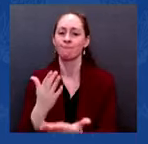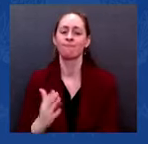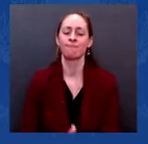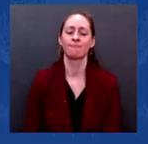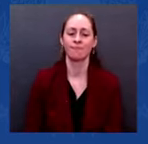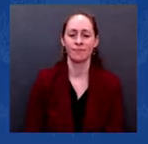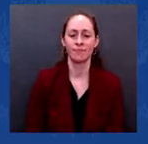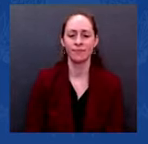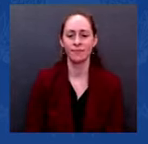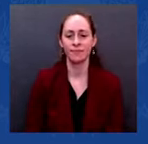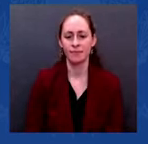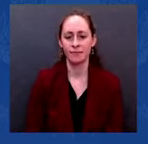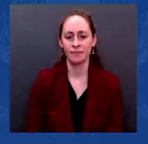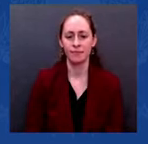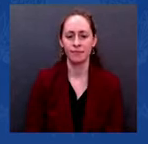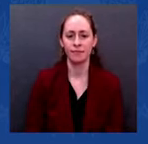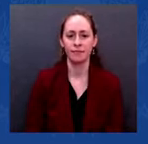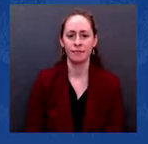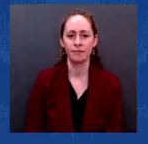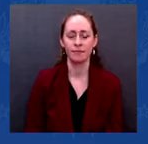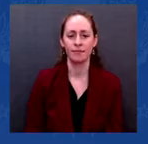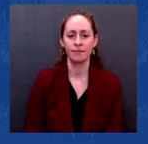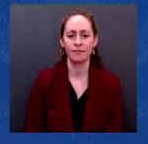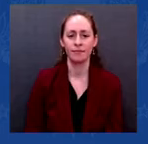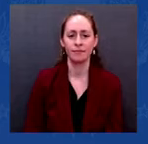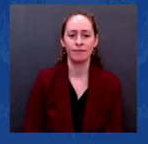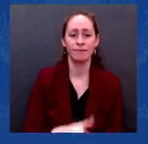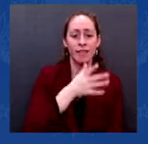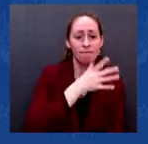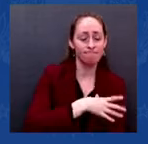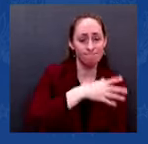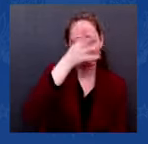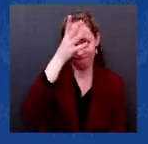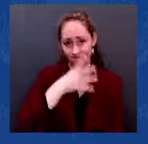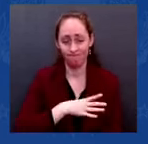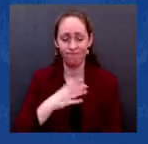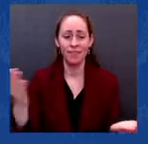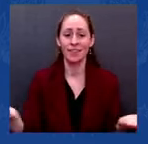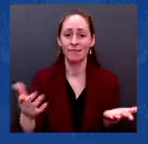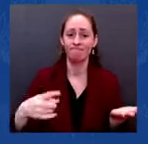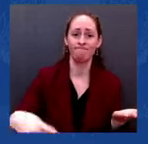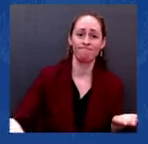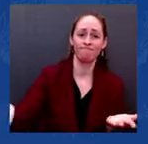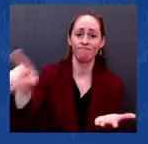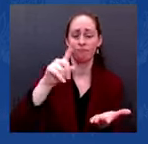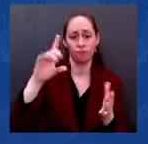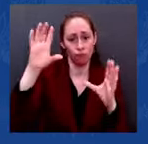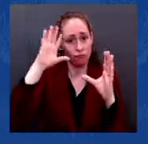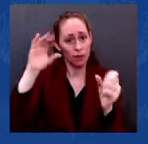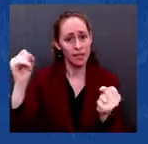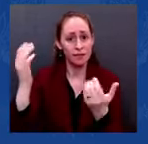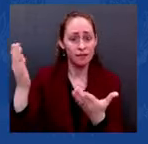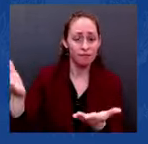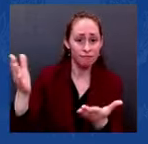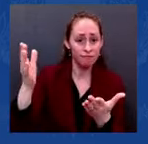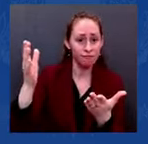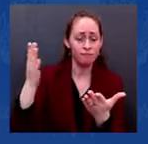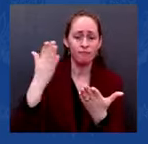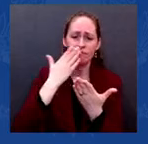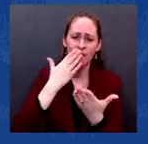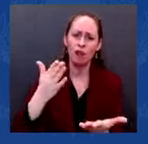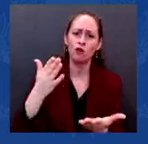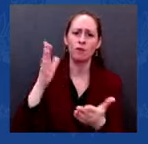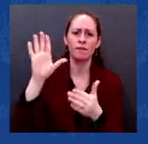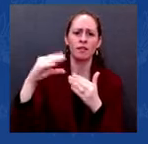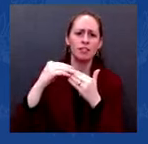the NYPD, President Biden, thank you for your leadership, your partnership, for your presence here in New York